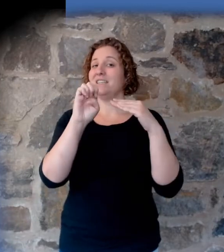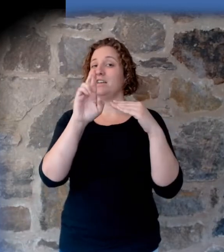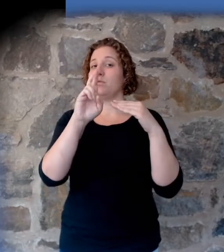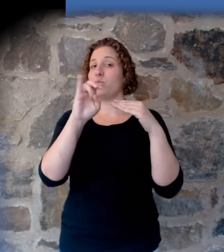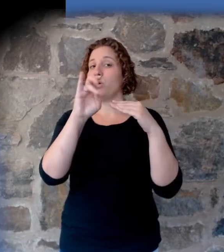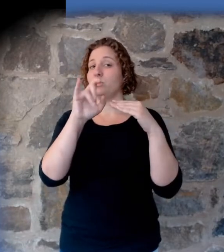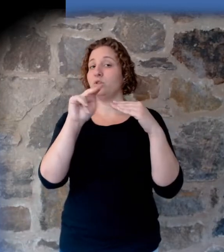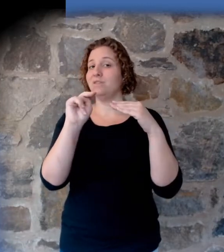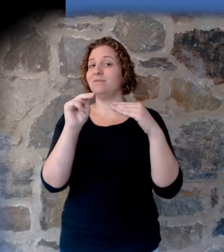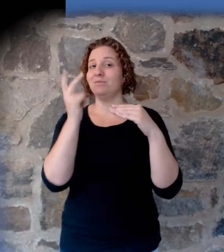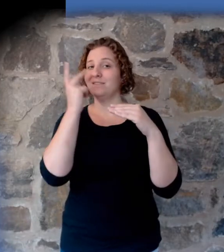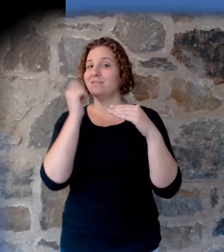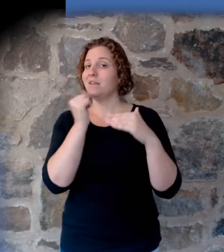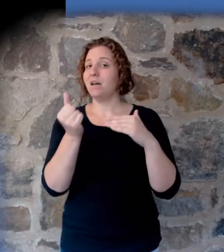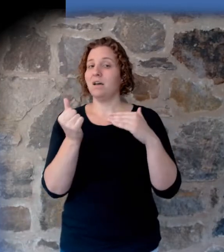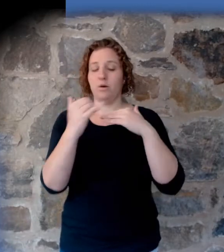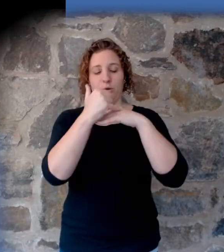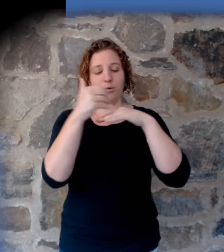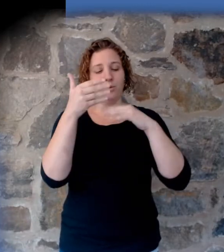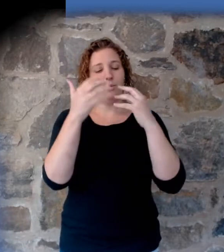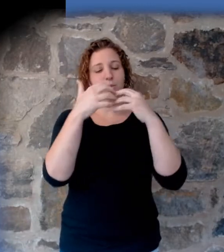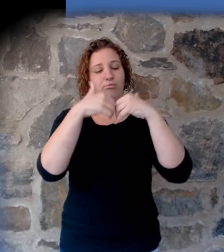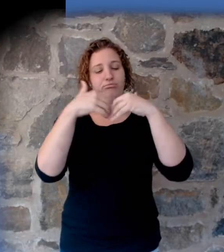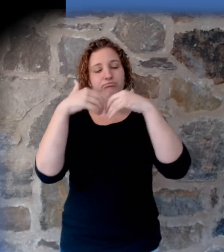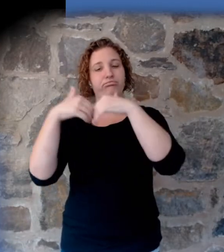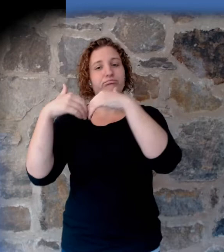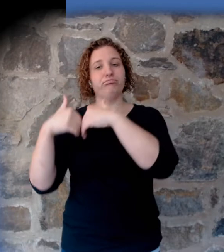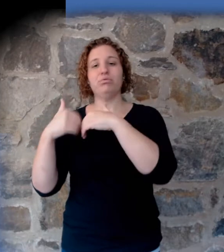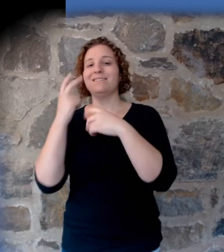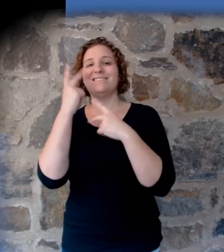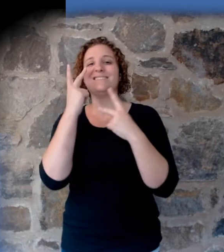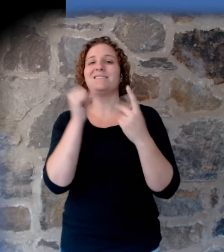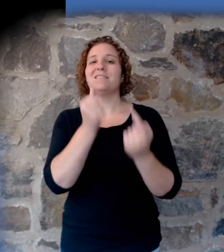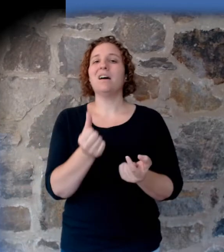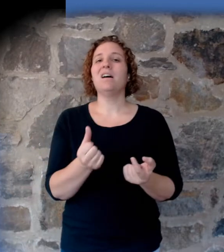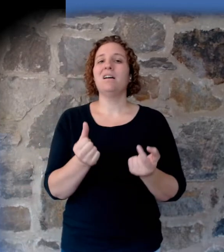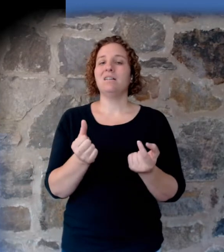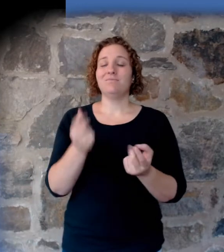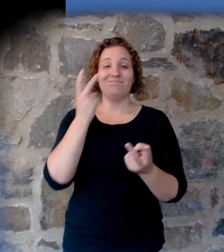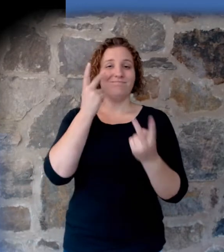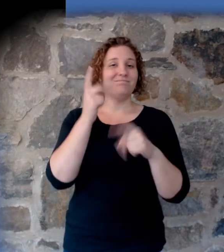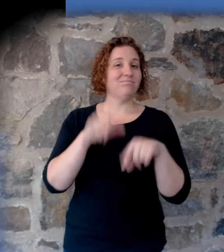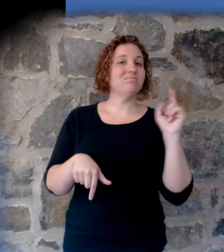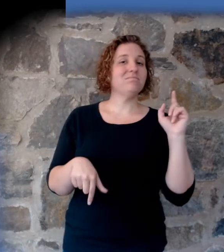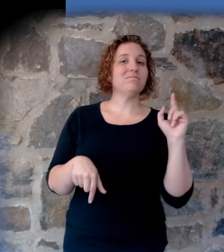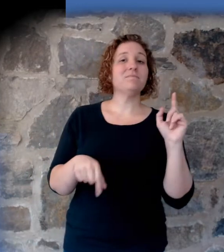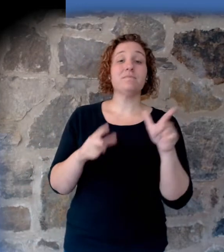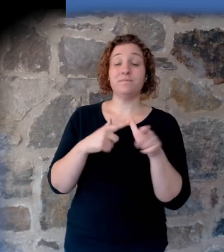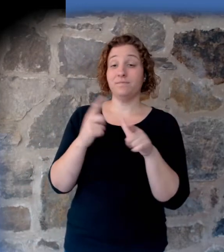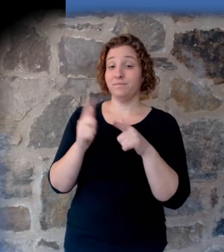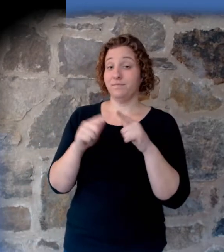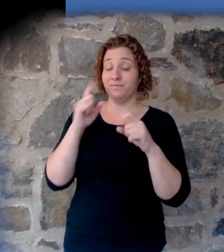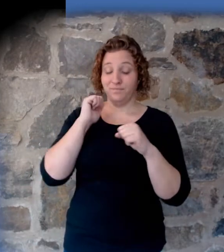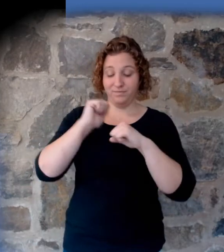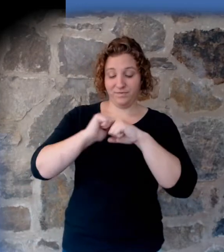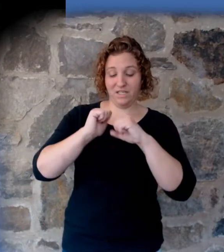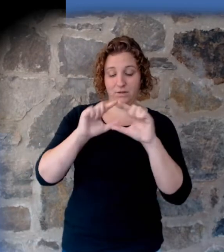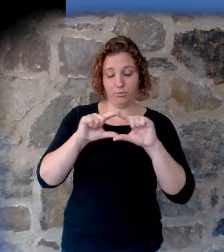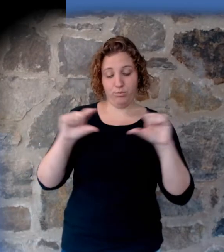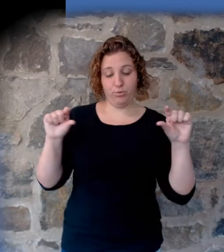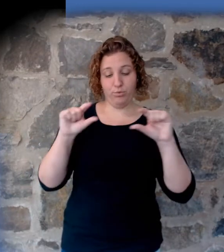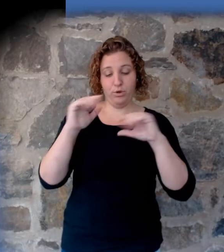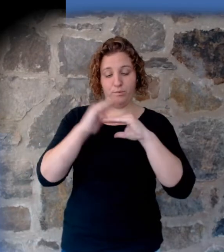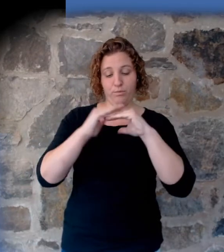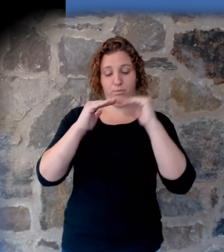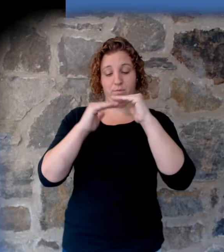channeling on any great scale is not visible. And then we look at the strata themselves, and they provide evidence of